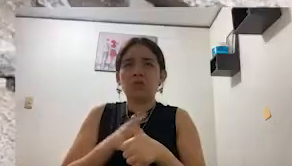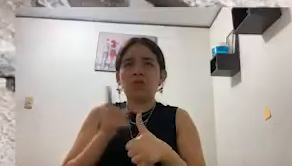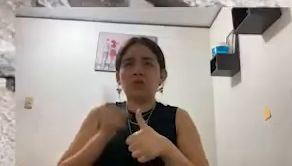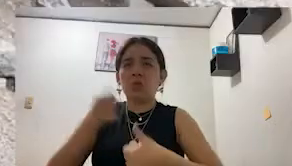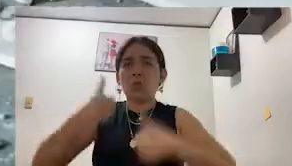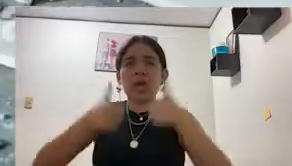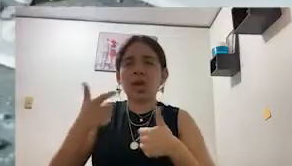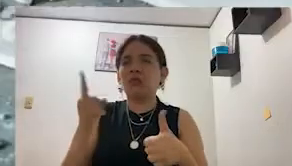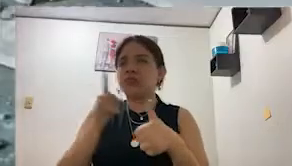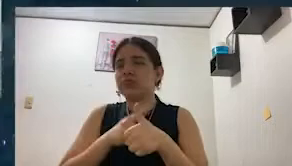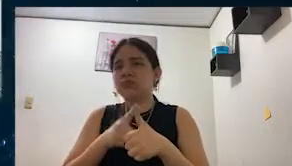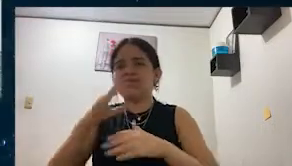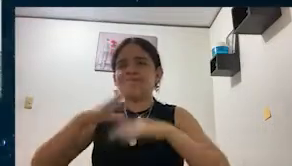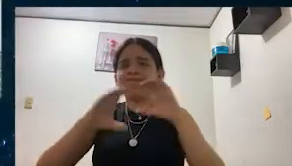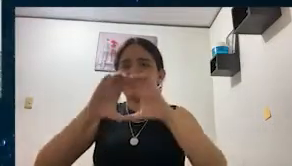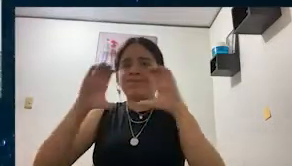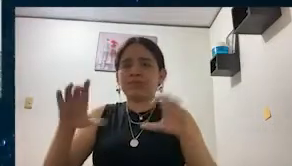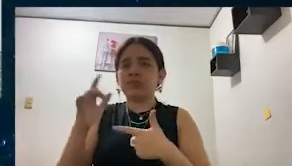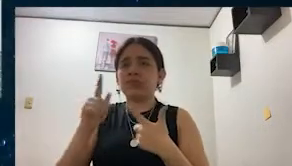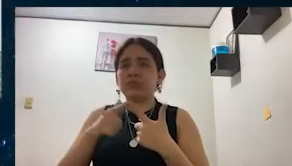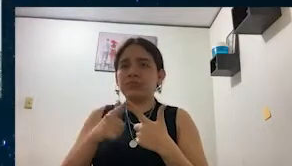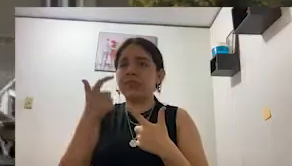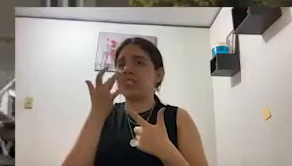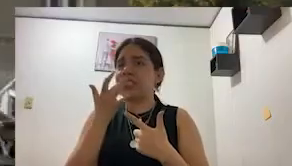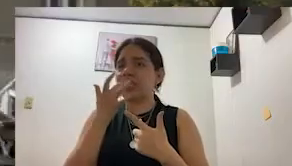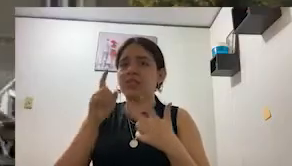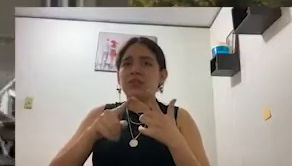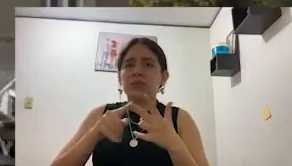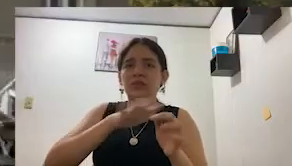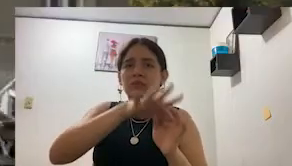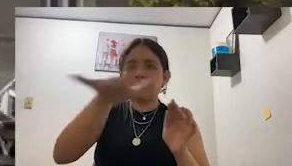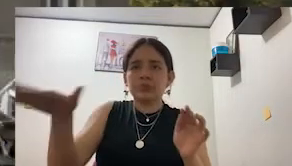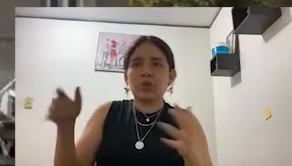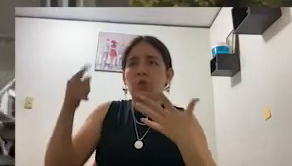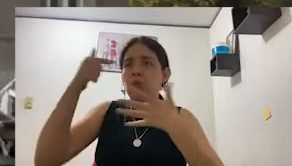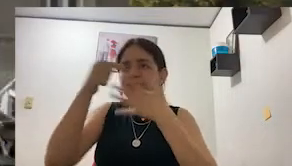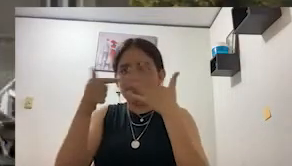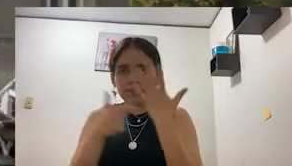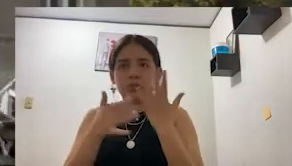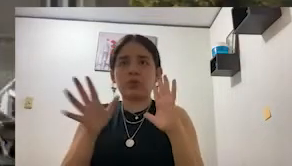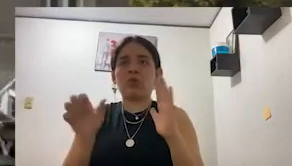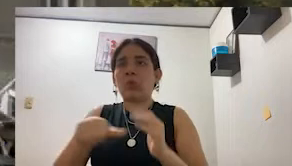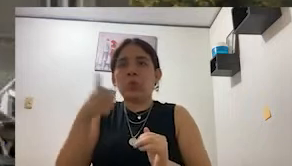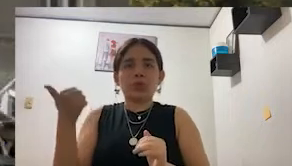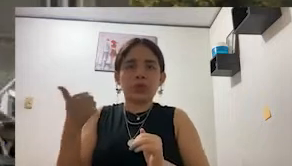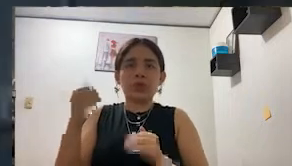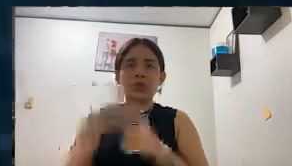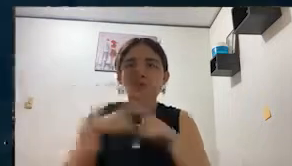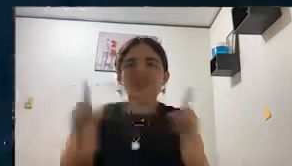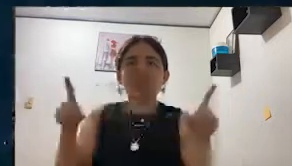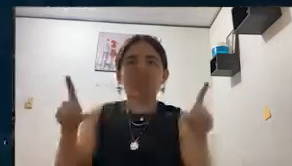glass, concrete, remains of ceramics, among others, that are produced by the demolition of different types of structures.